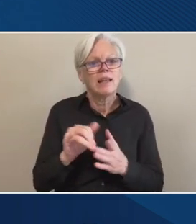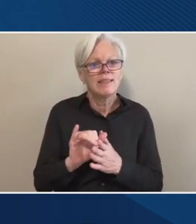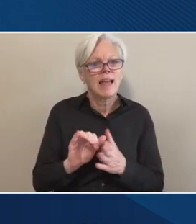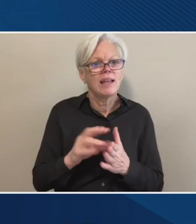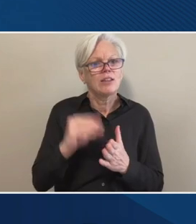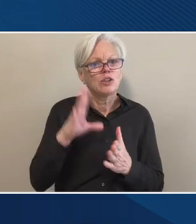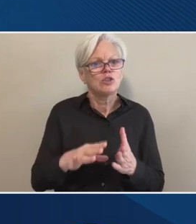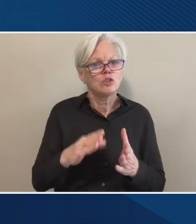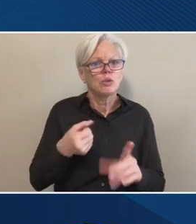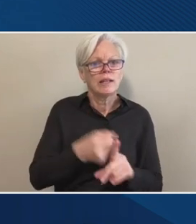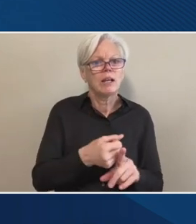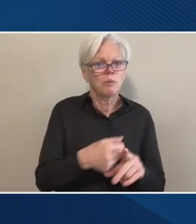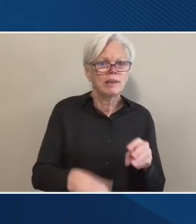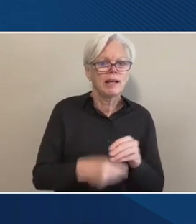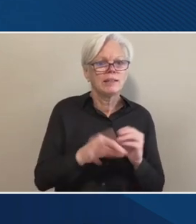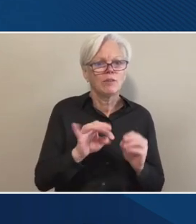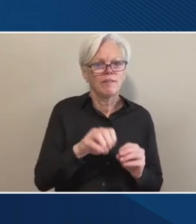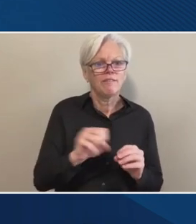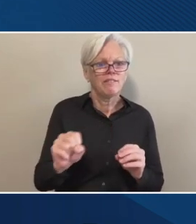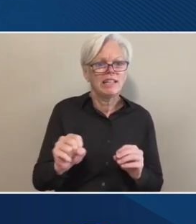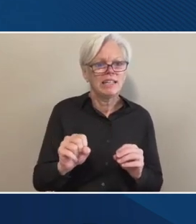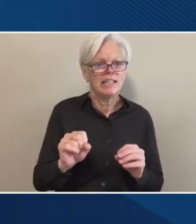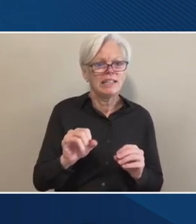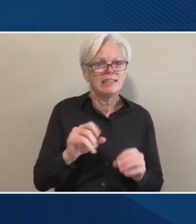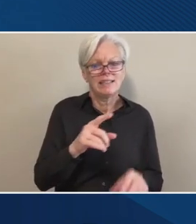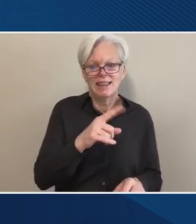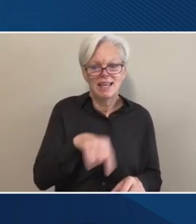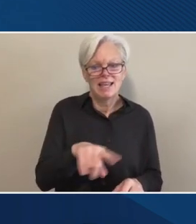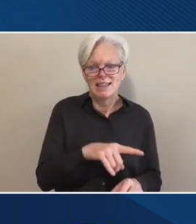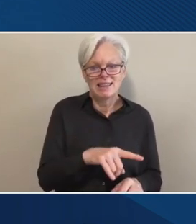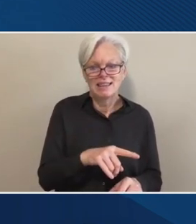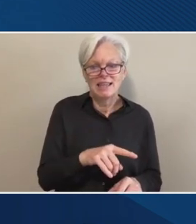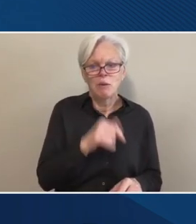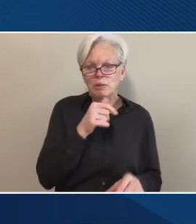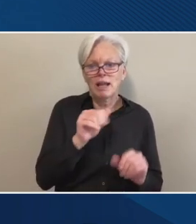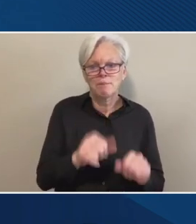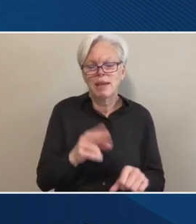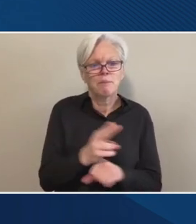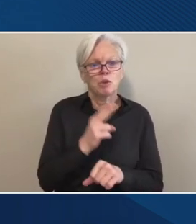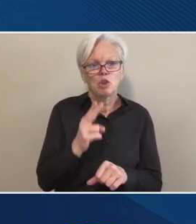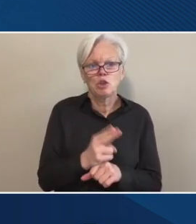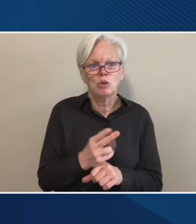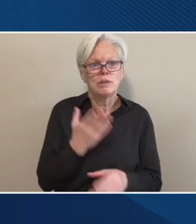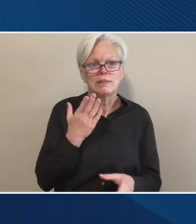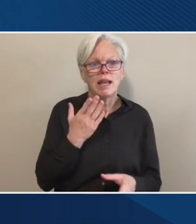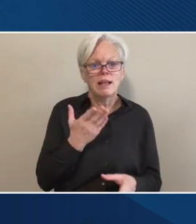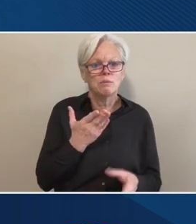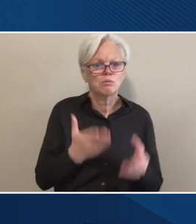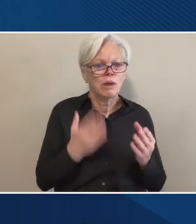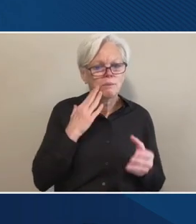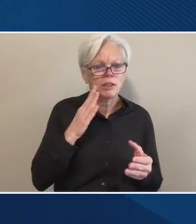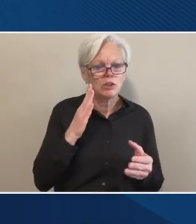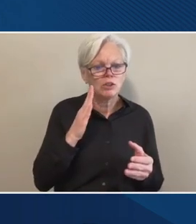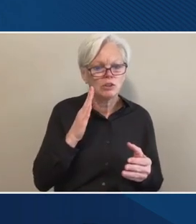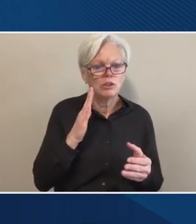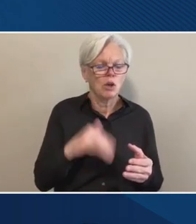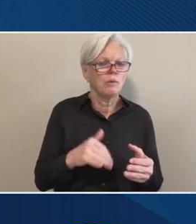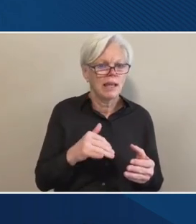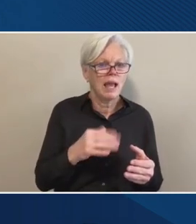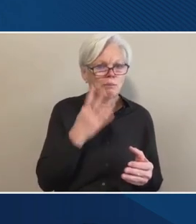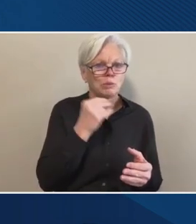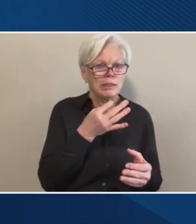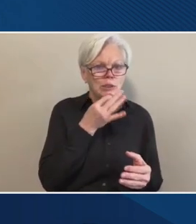fees for things that they absolutely, you know, won't be able to use and, and probably know that, um, pretty, pretty soon. Um,